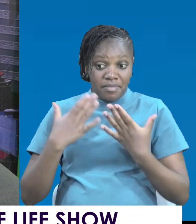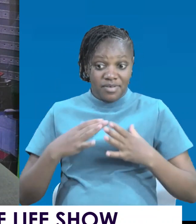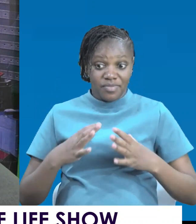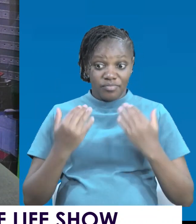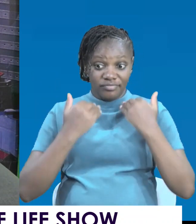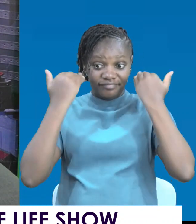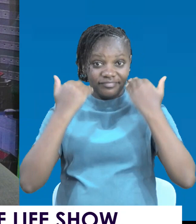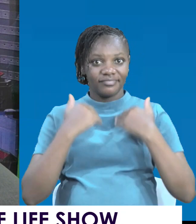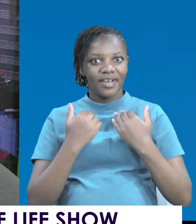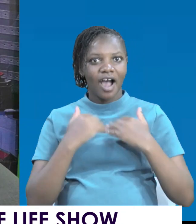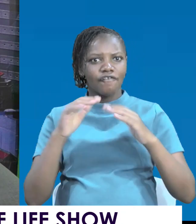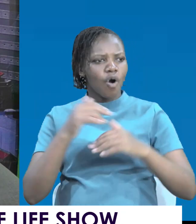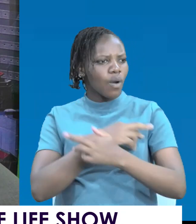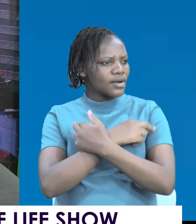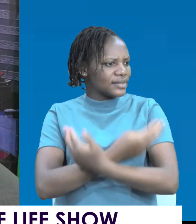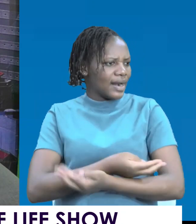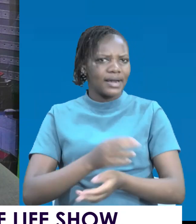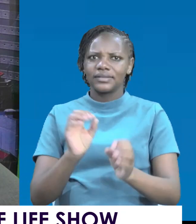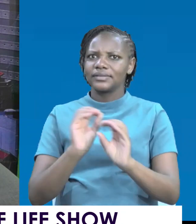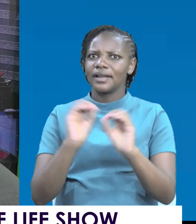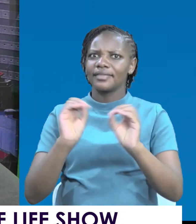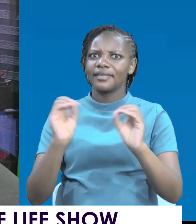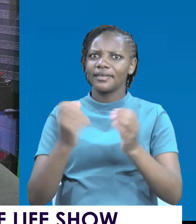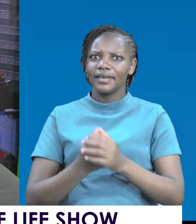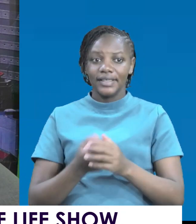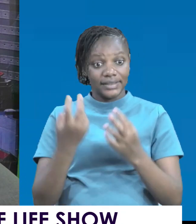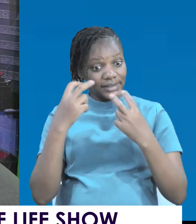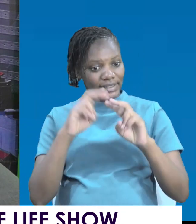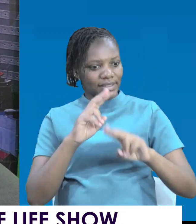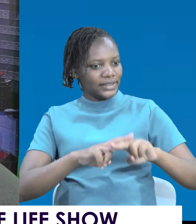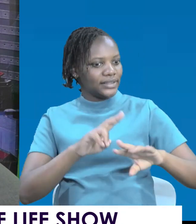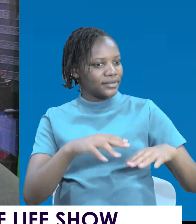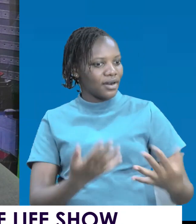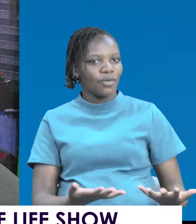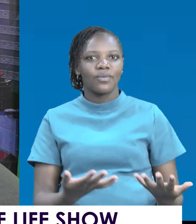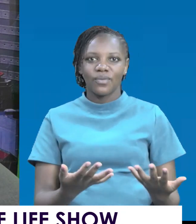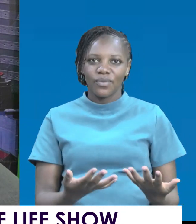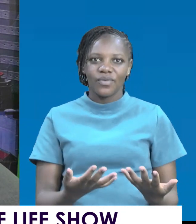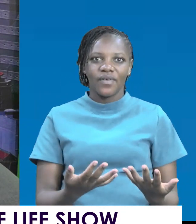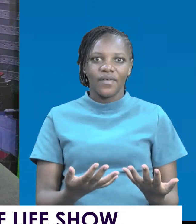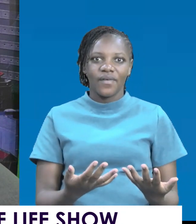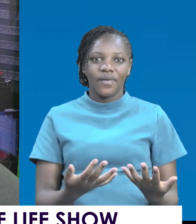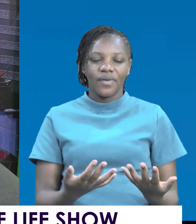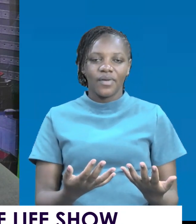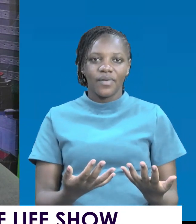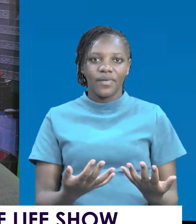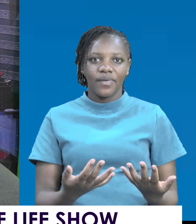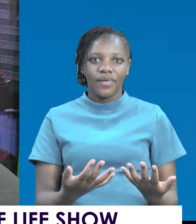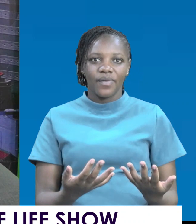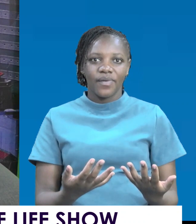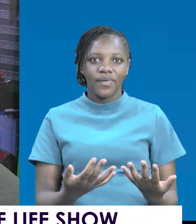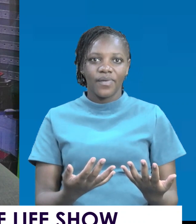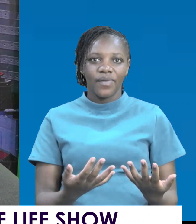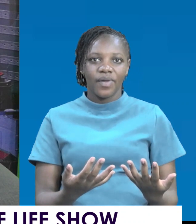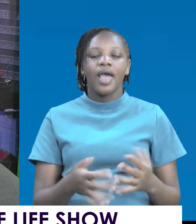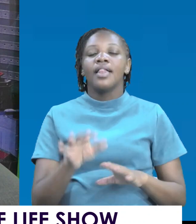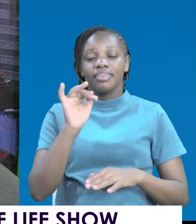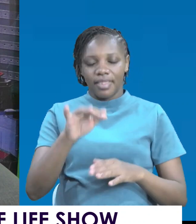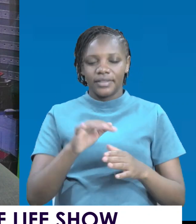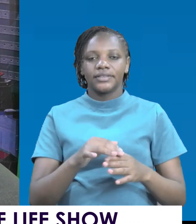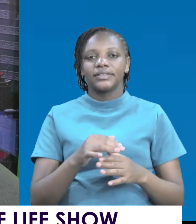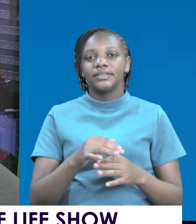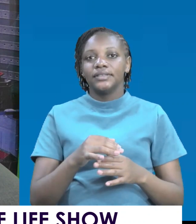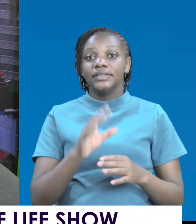Are they relaxed? Look at people's sitting position. That is an art. It tells you